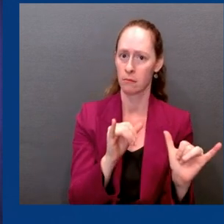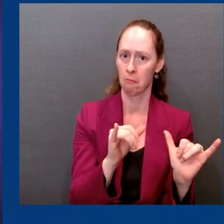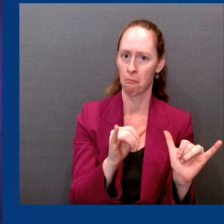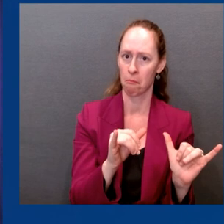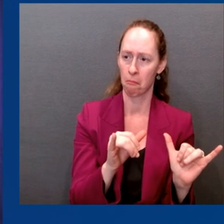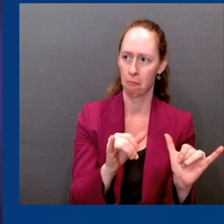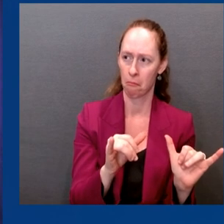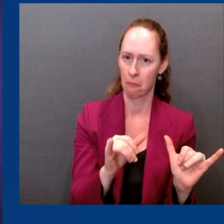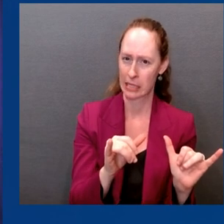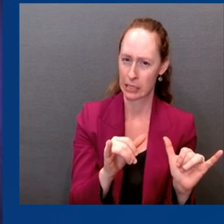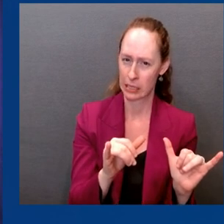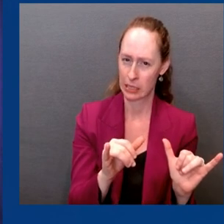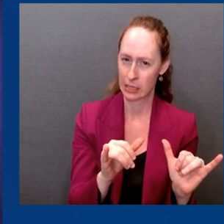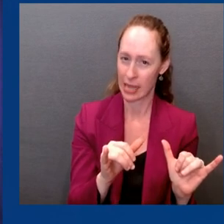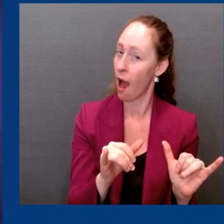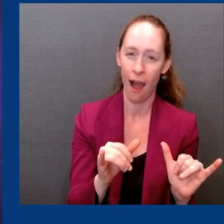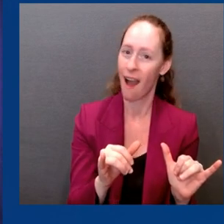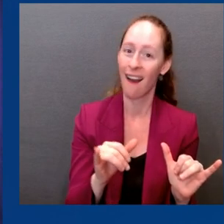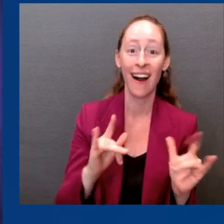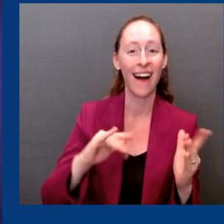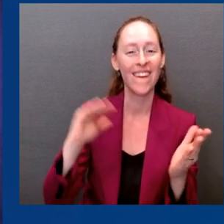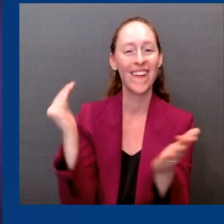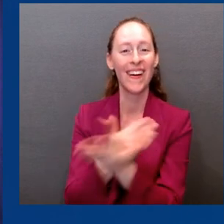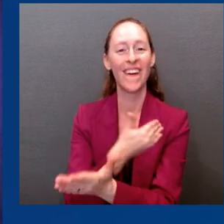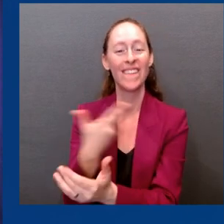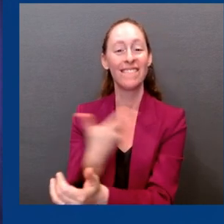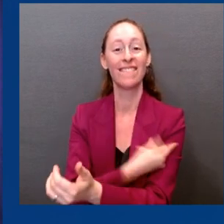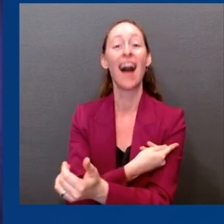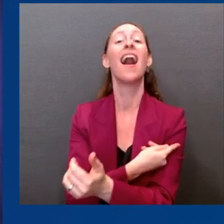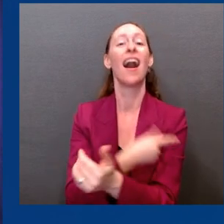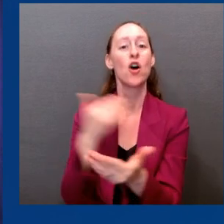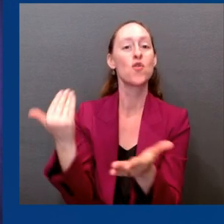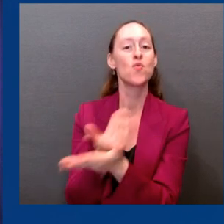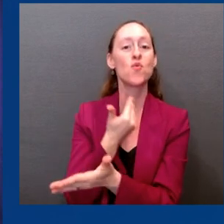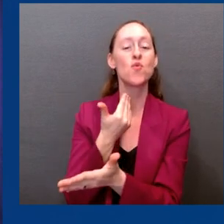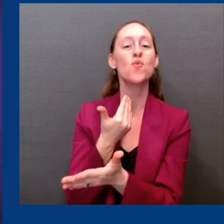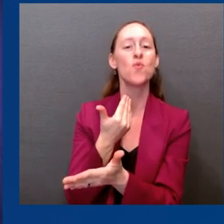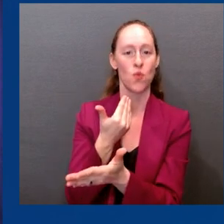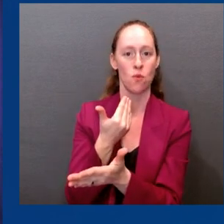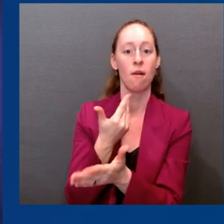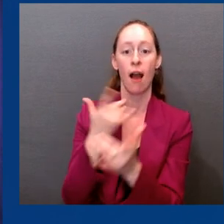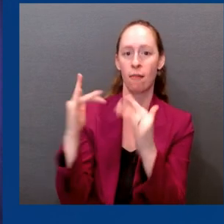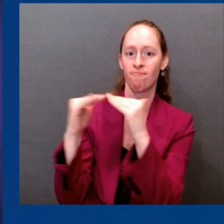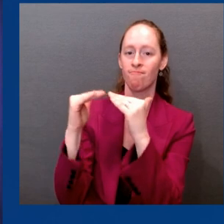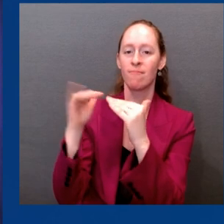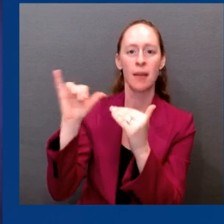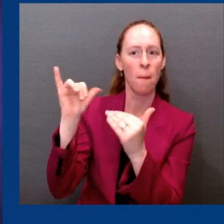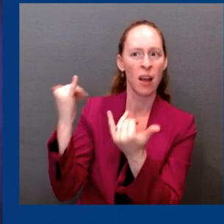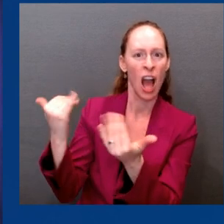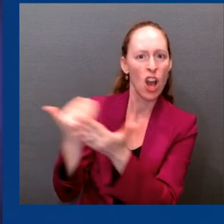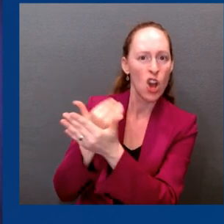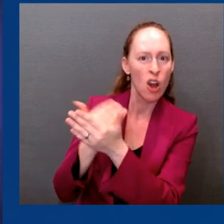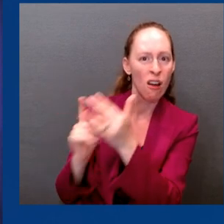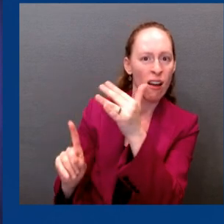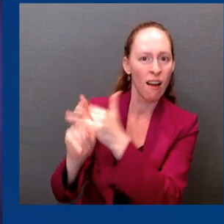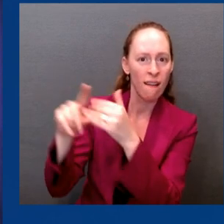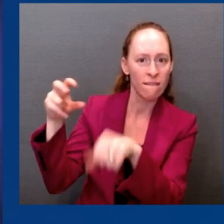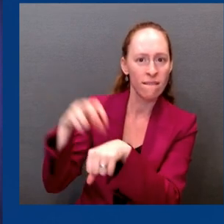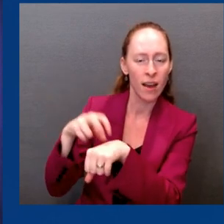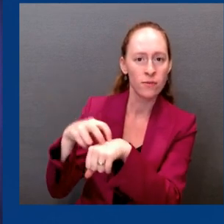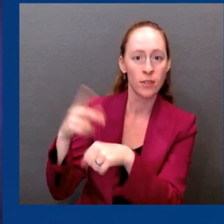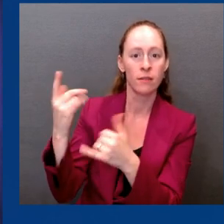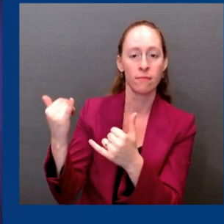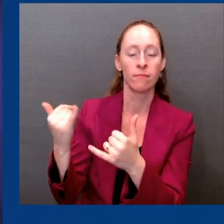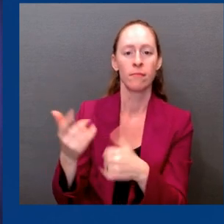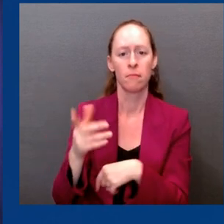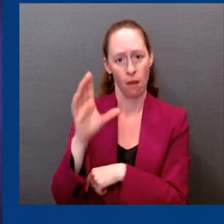let me be very clear. Achieving this was no small feat. But what it means is this. It is reasonable to expect,